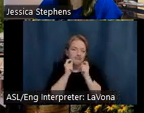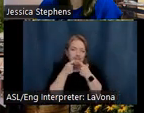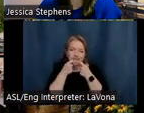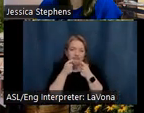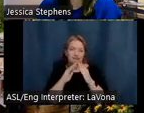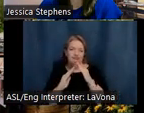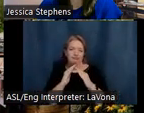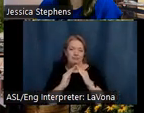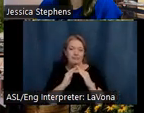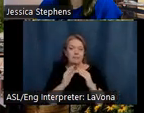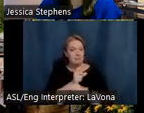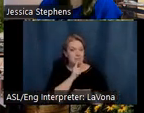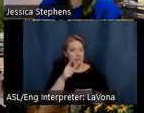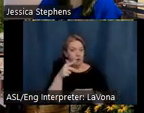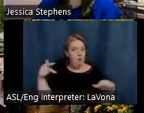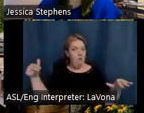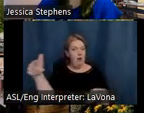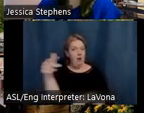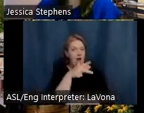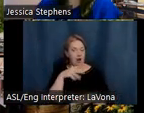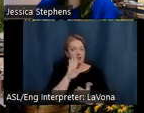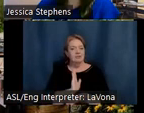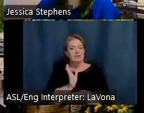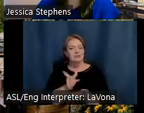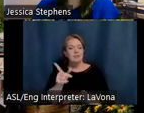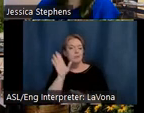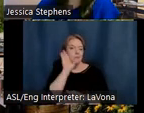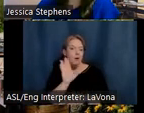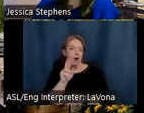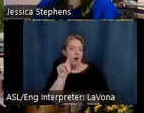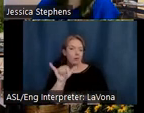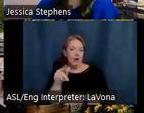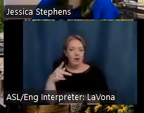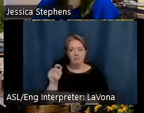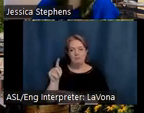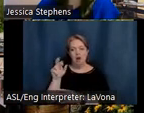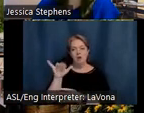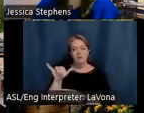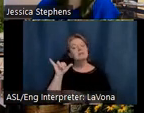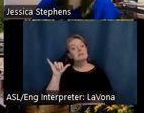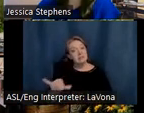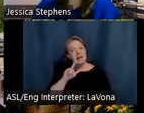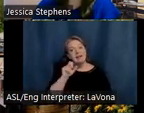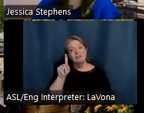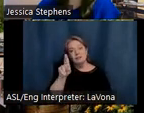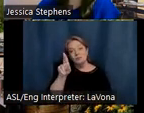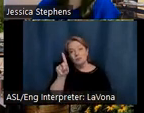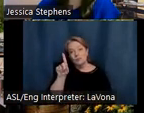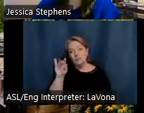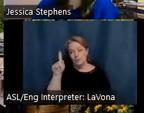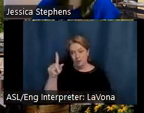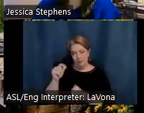sure your walkabout includes a stop at the Brown County Pottery, a working studio since 1968.